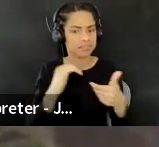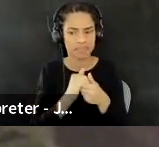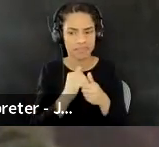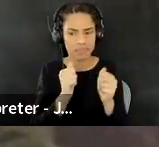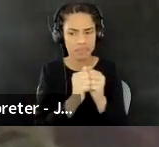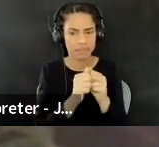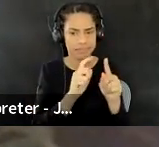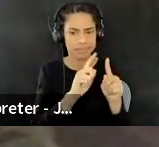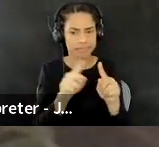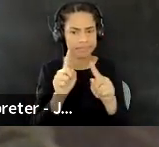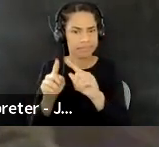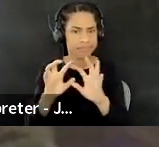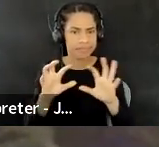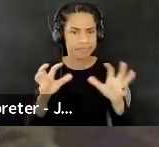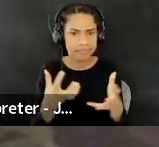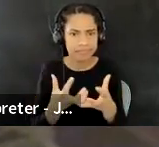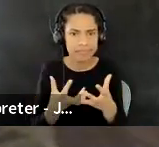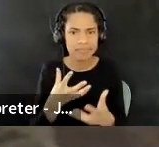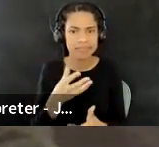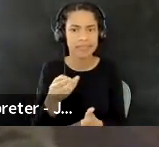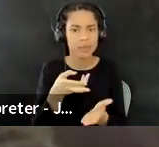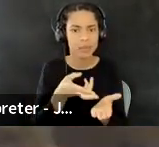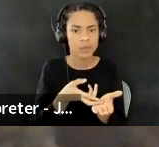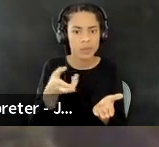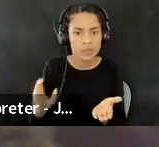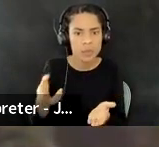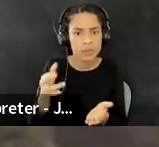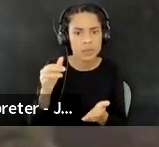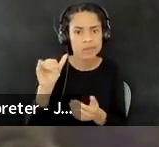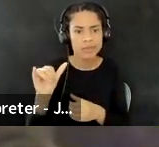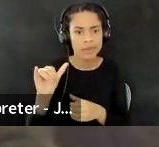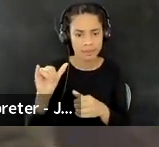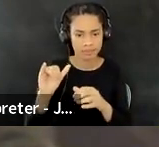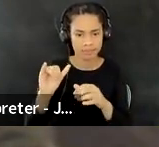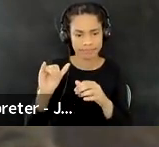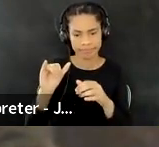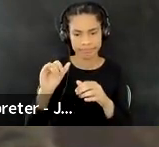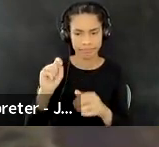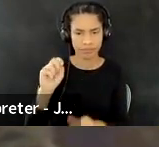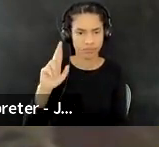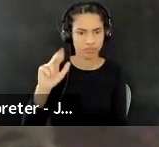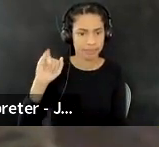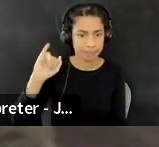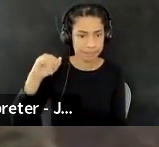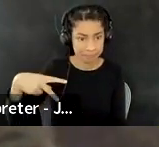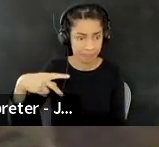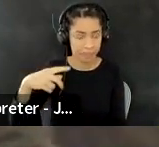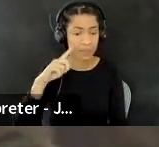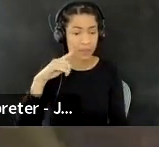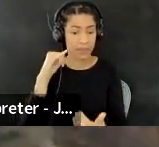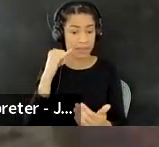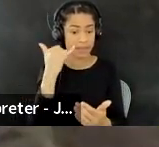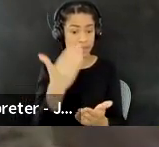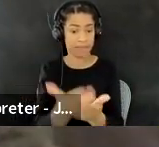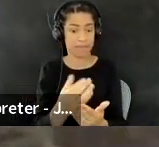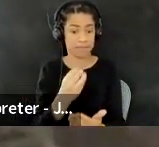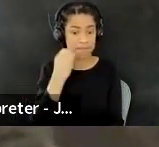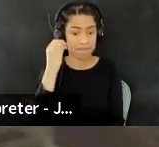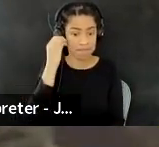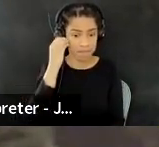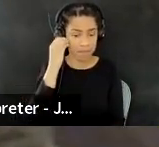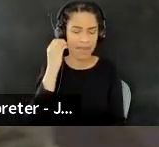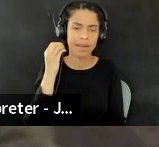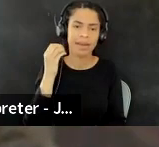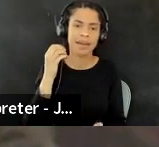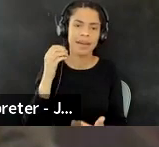to resource that trip and to, um, make that pathway home a reality and to build on that, build on that trip